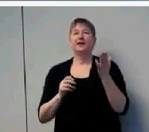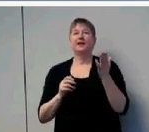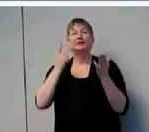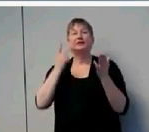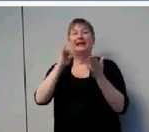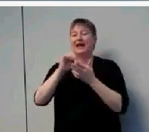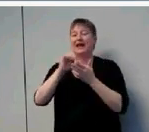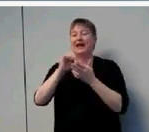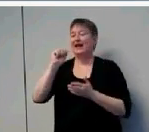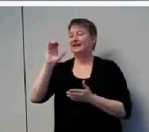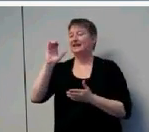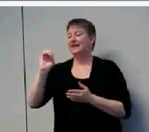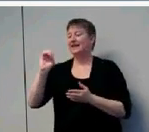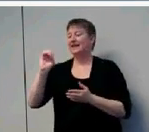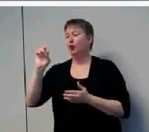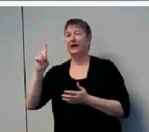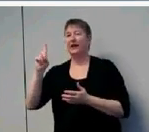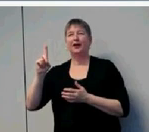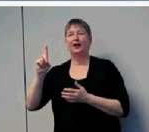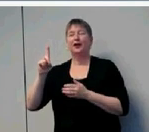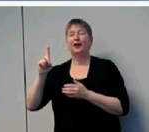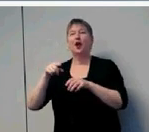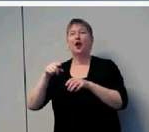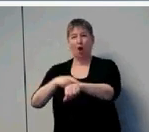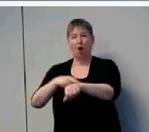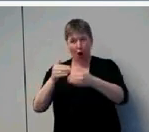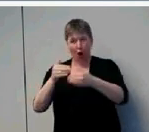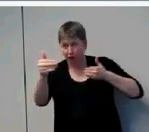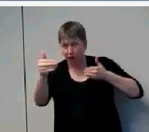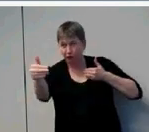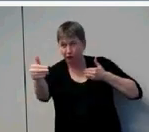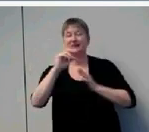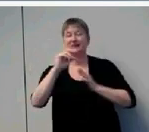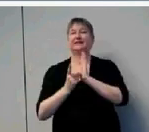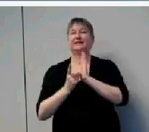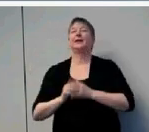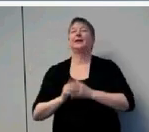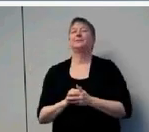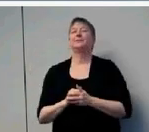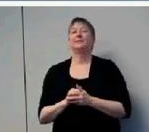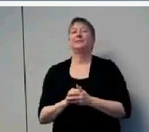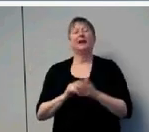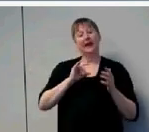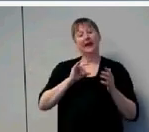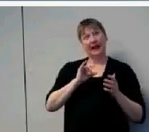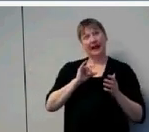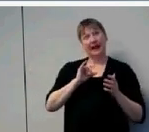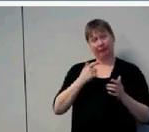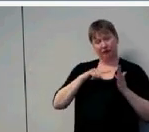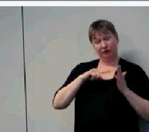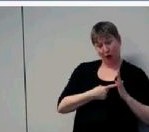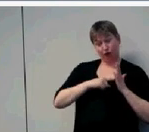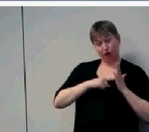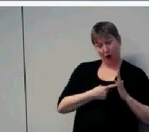longitudinal design. If we had started this study by only enrolling babies and following them forward,